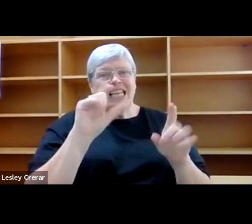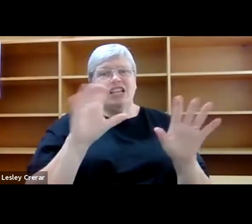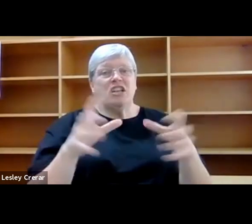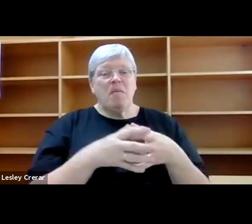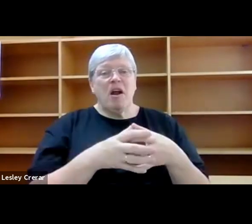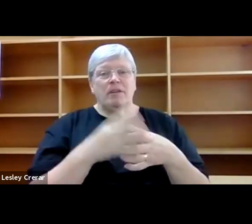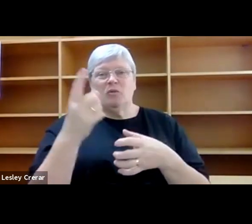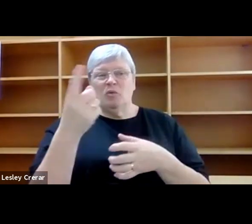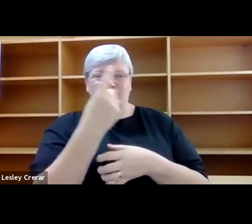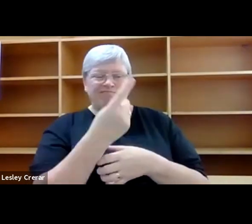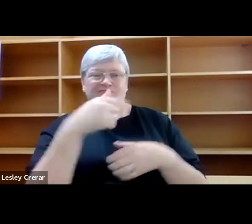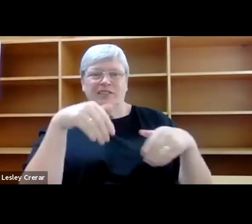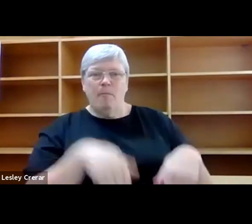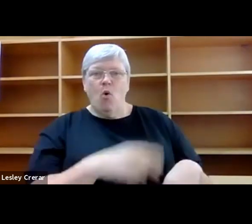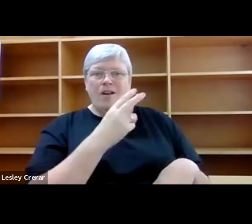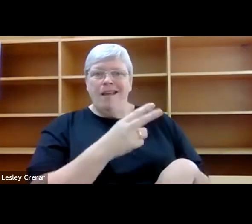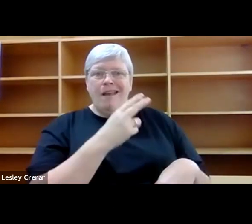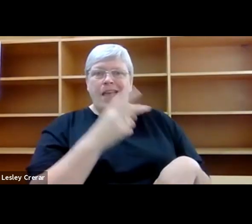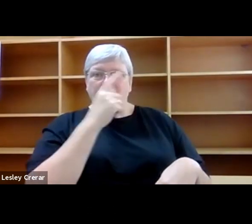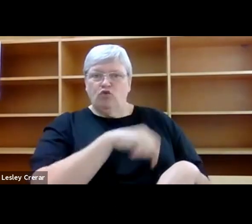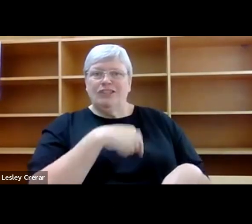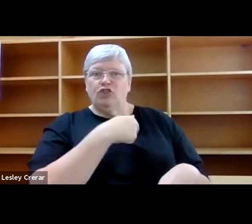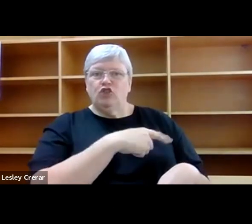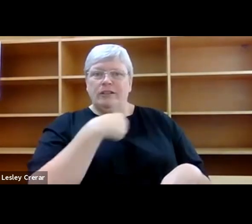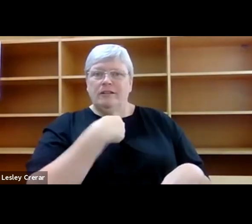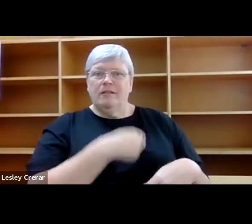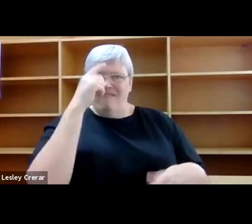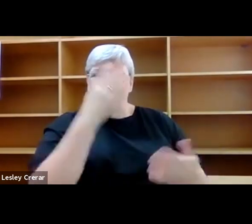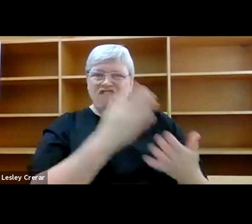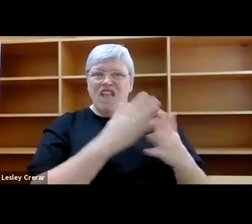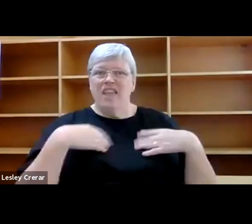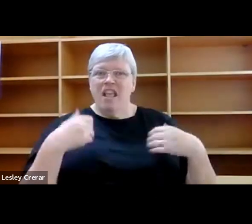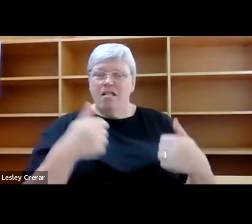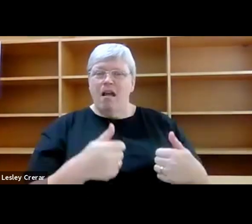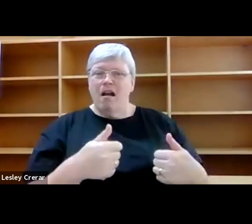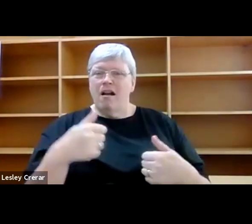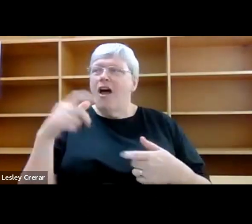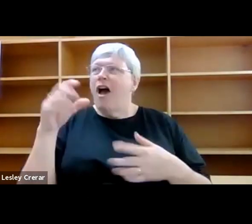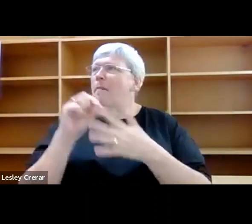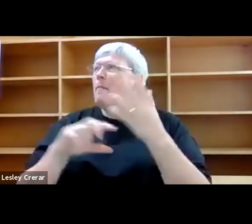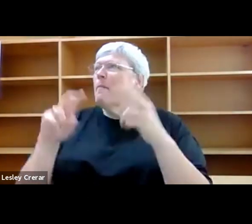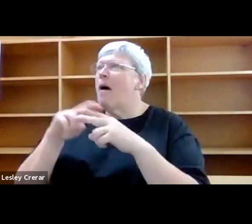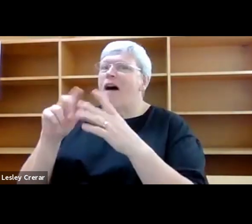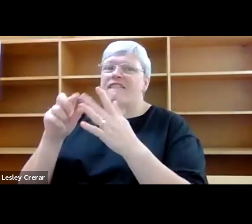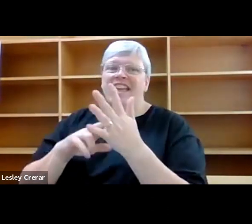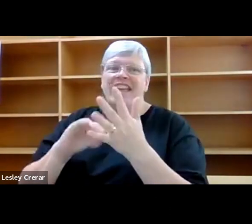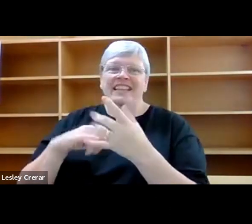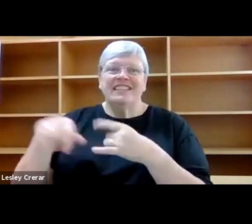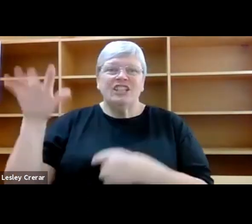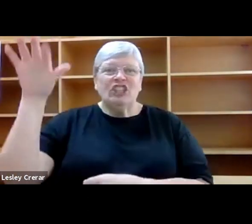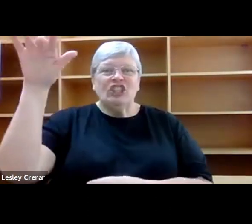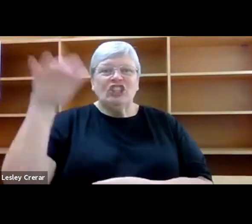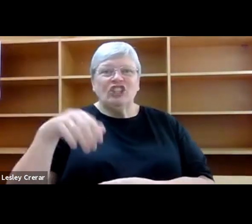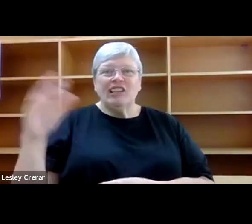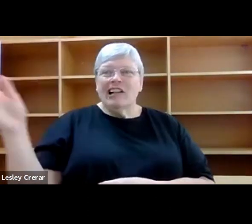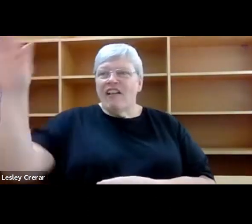-again Christian and a faith healer. Alongside the puffins and clifftops, the strange kitchen at the youth